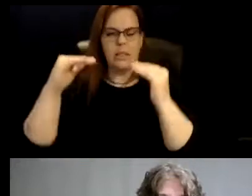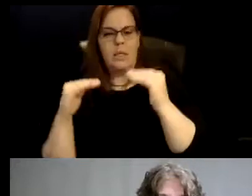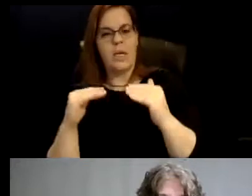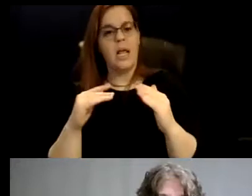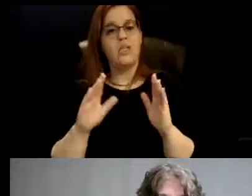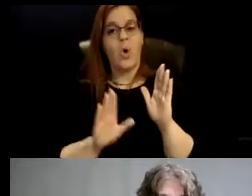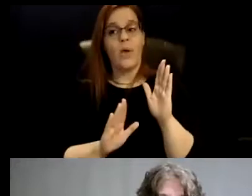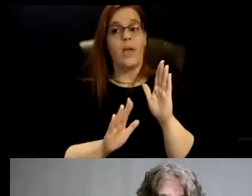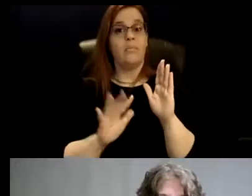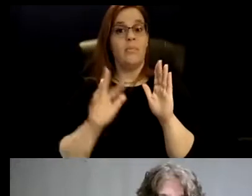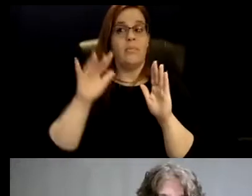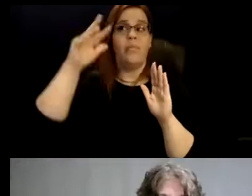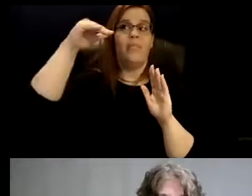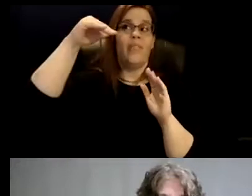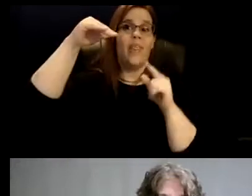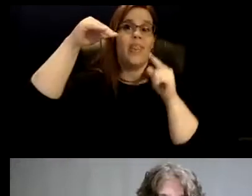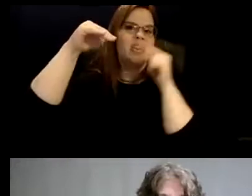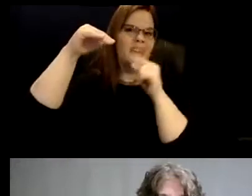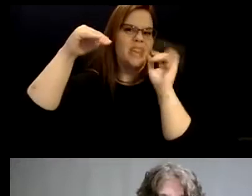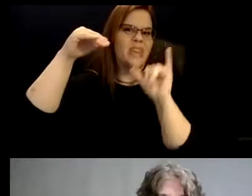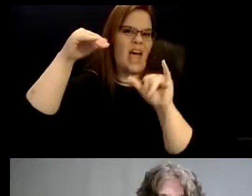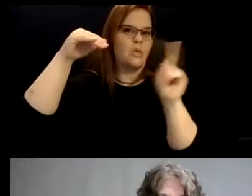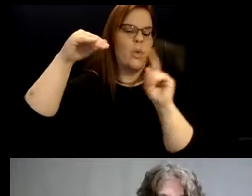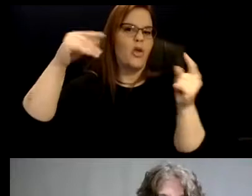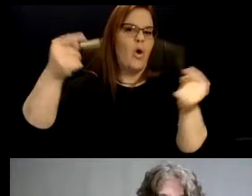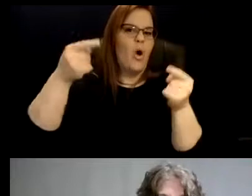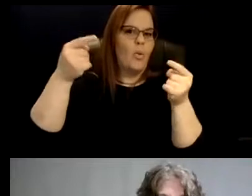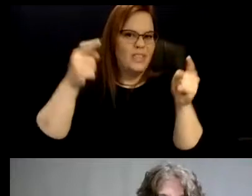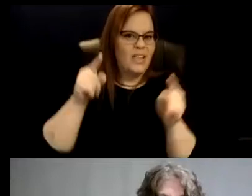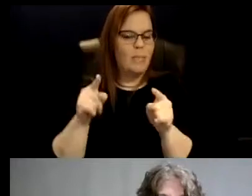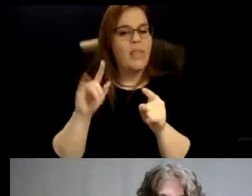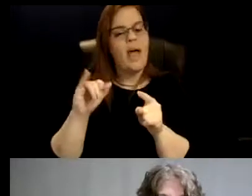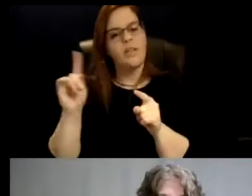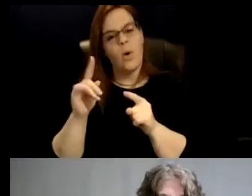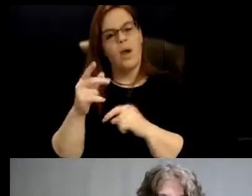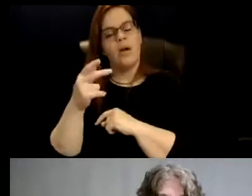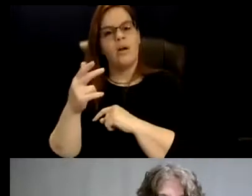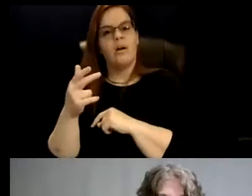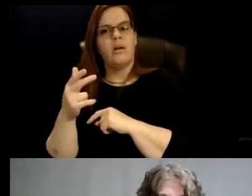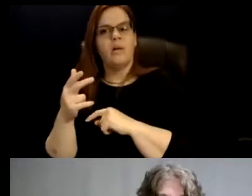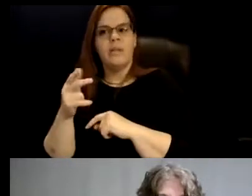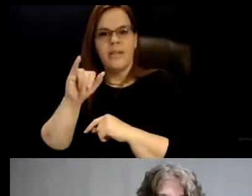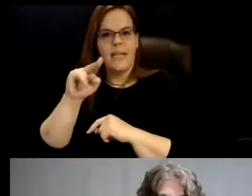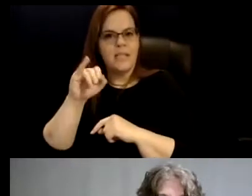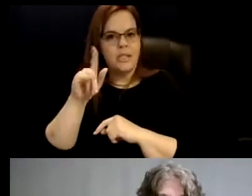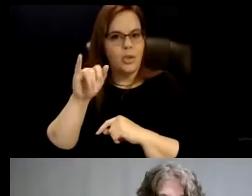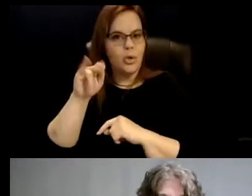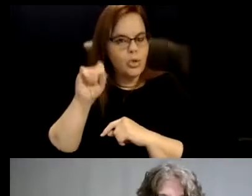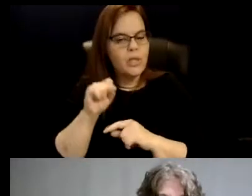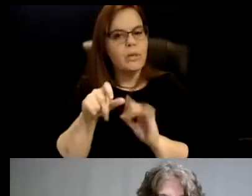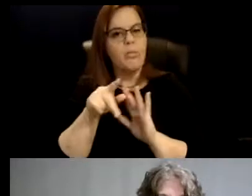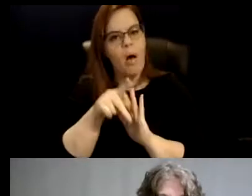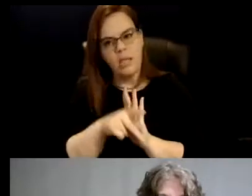areas, excuse me, are, um, the institutions, the policies, the history, the